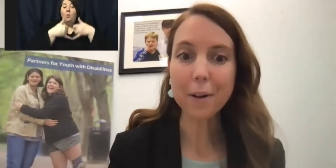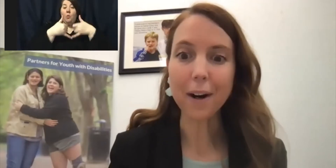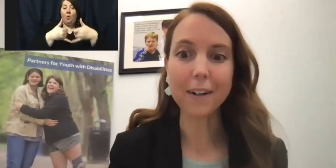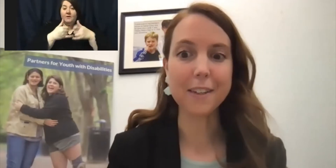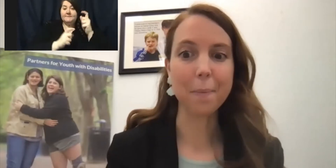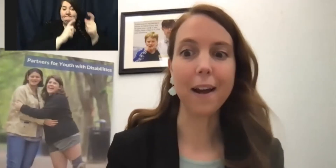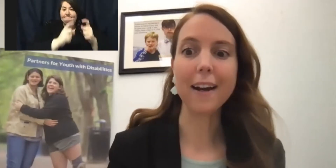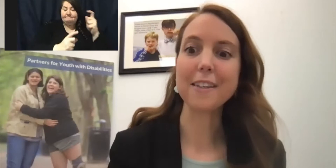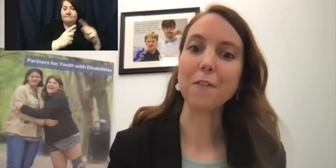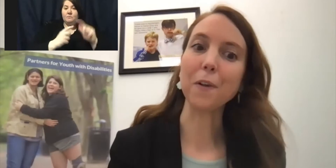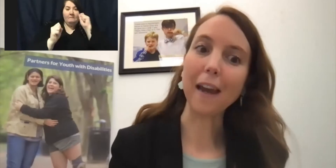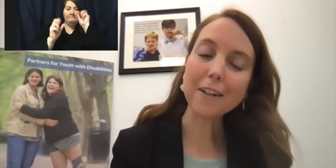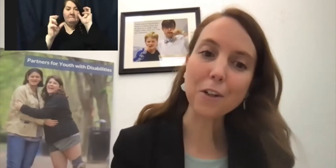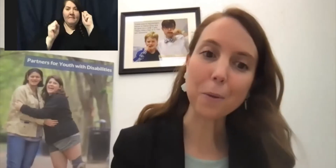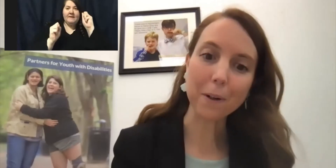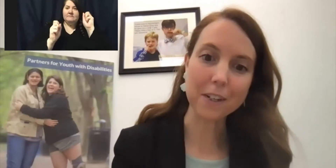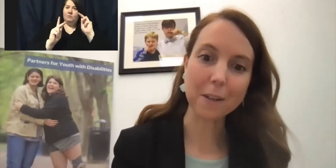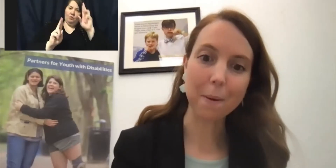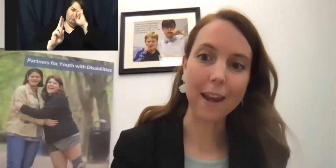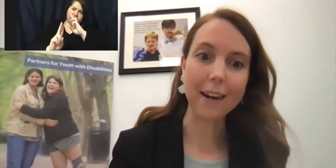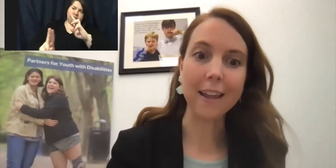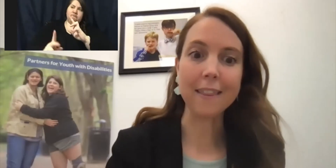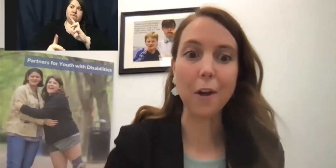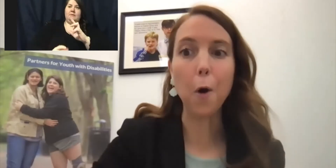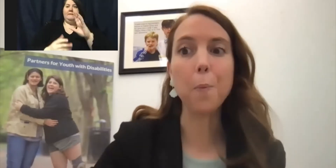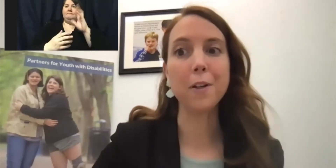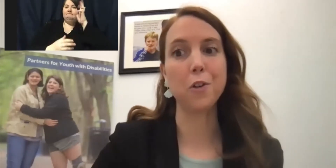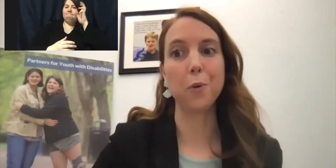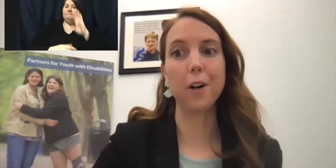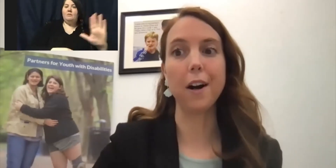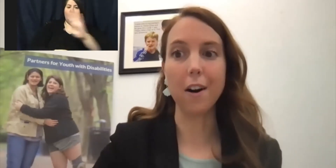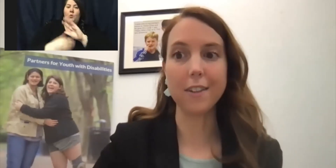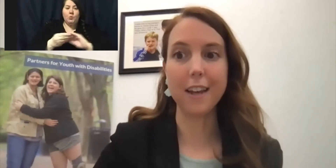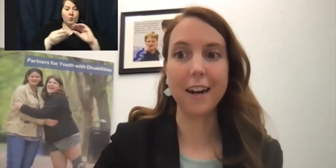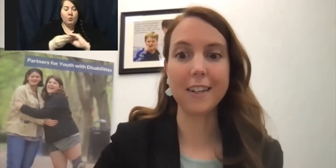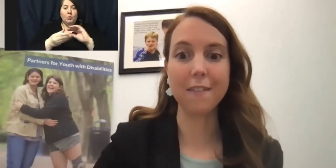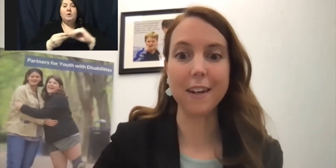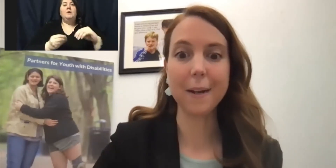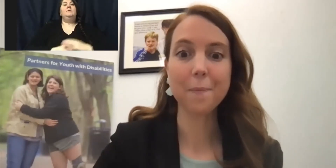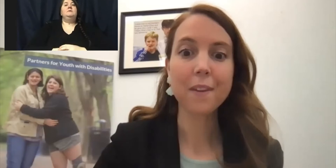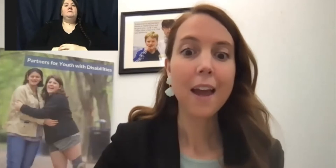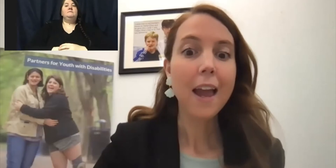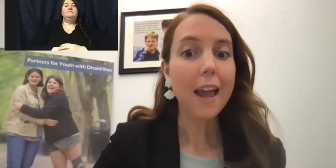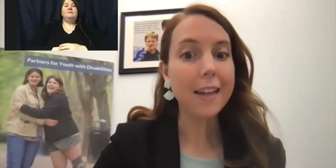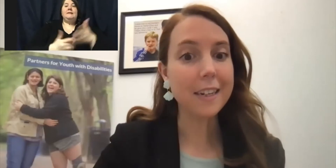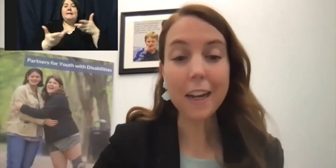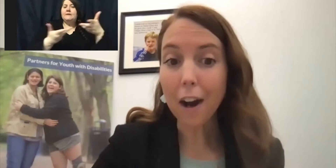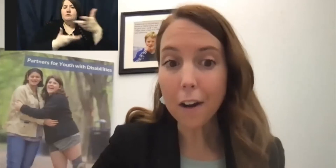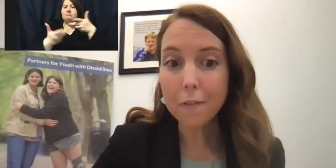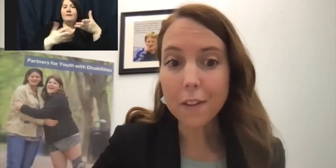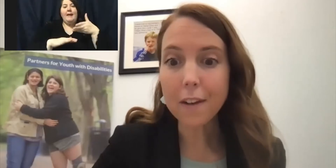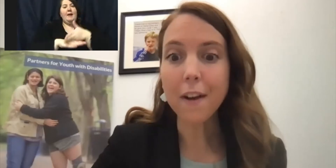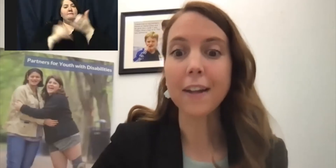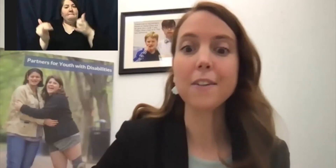your art supplies if you'd like to participate in the Open Door Arts activity. And to kick